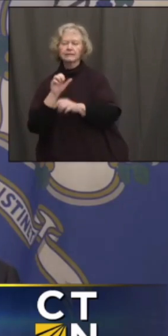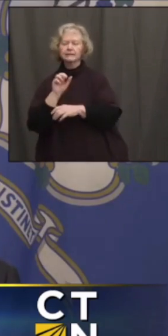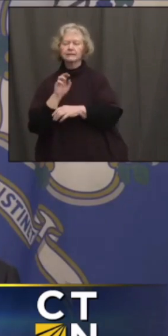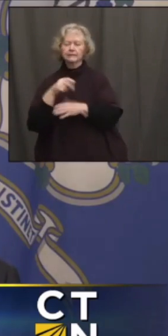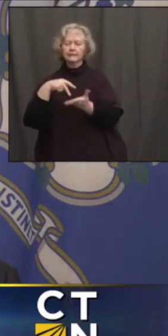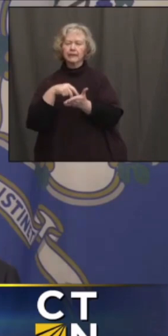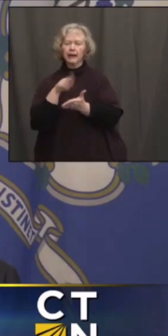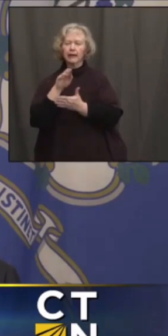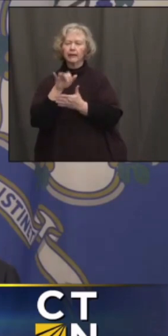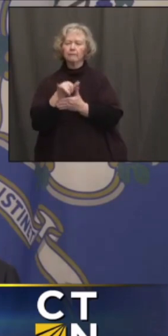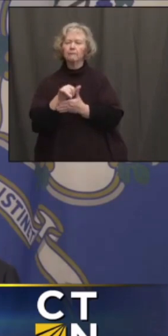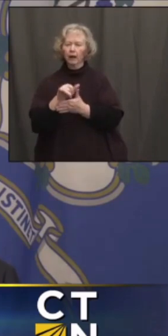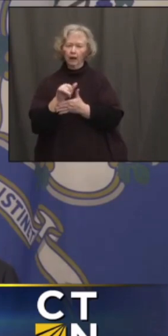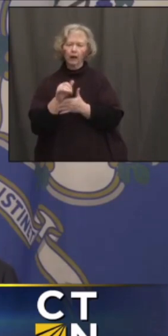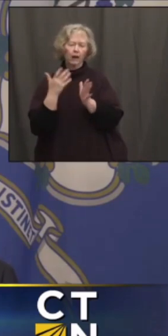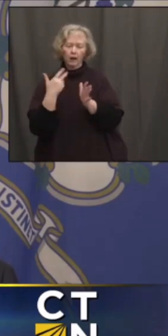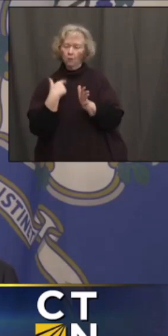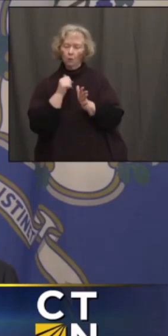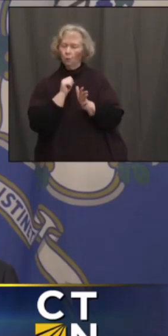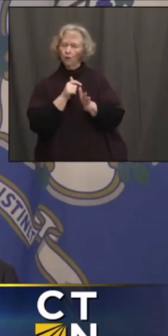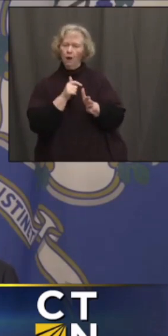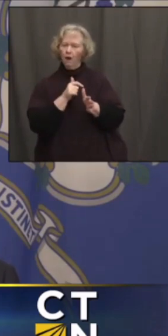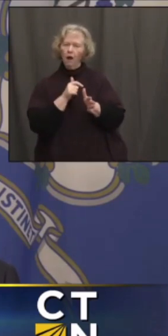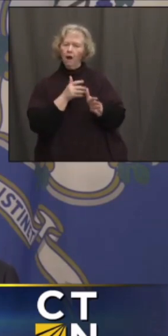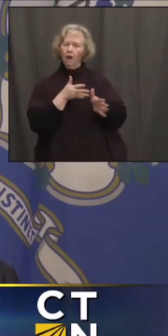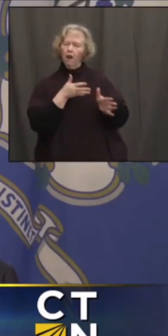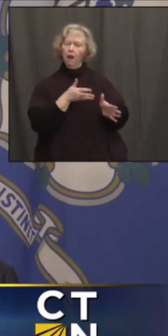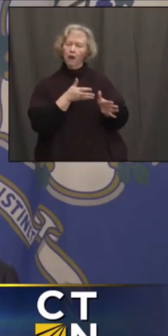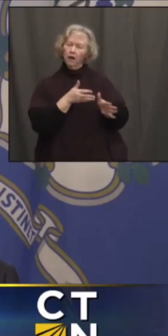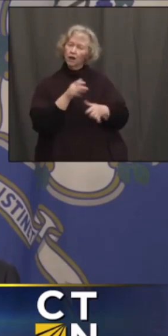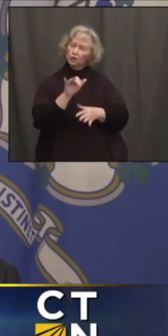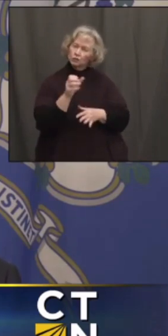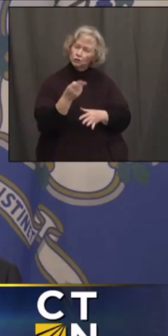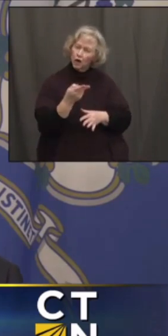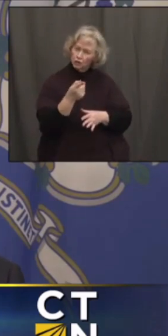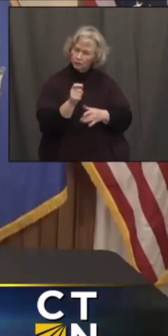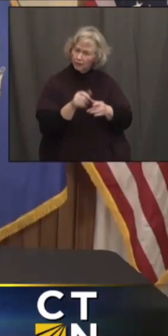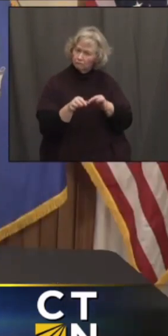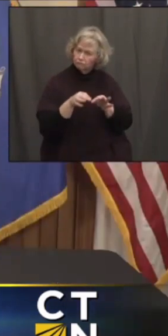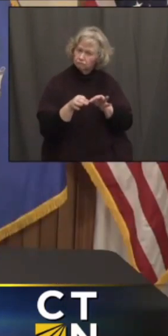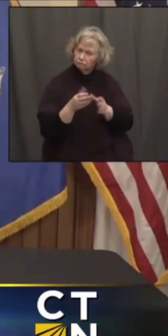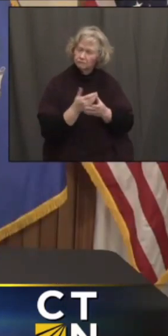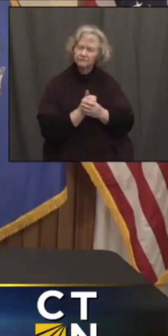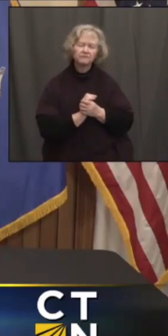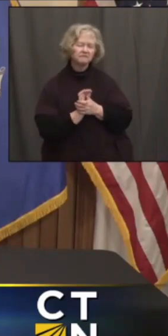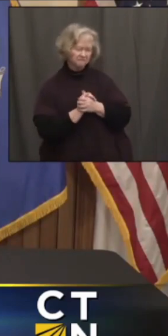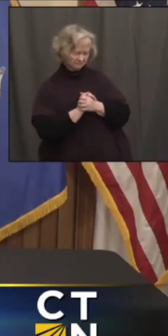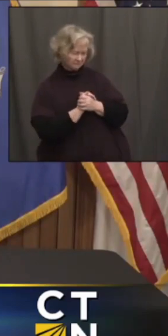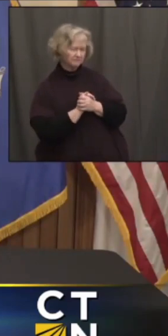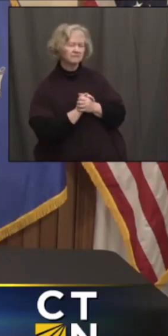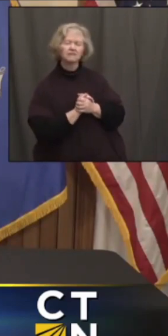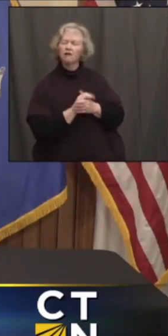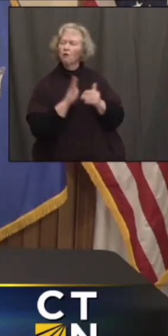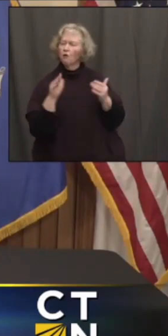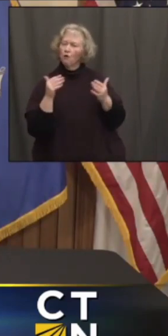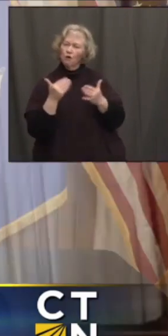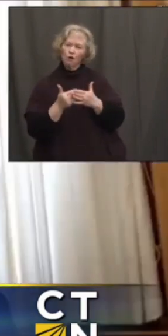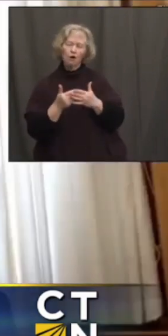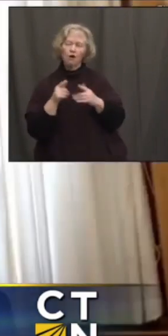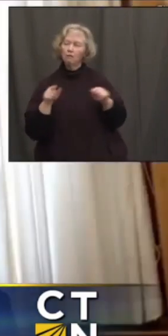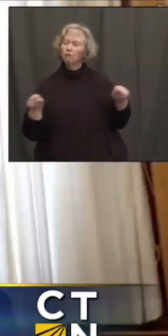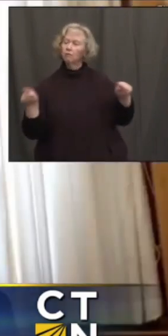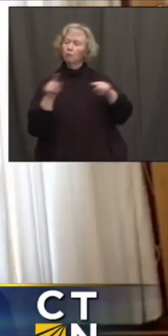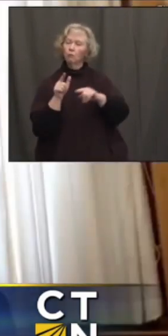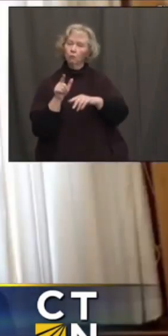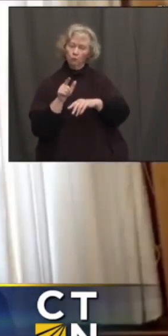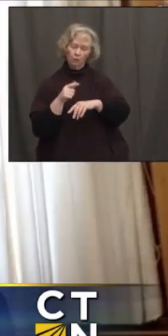we're not leaving any of those on the shelf. But, Josh, do you want to add to that? That's right. All of our vaccine partners have